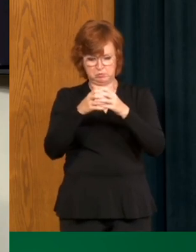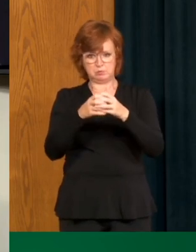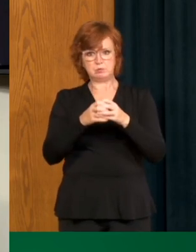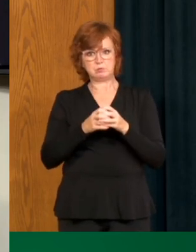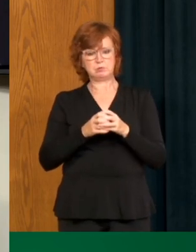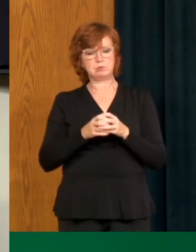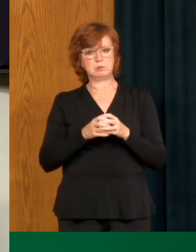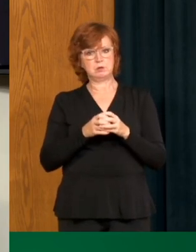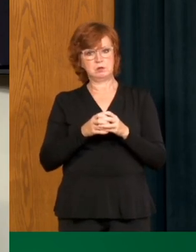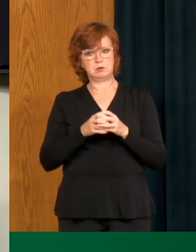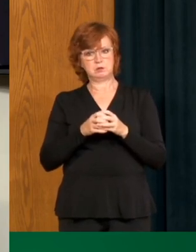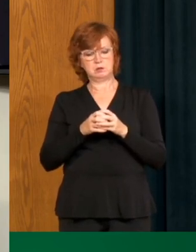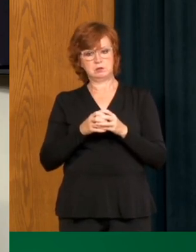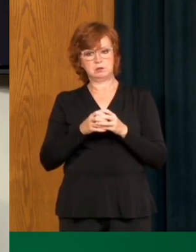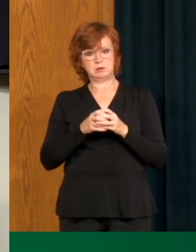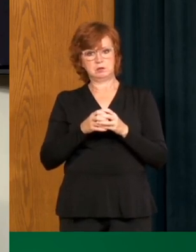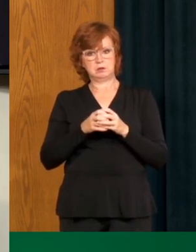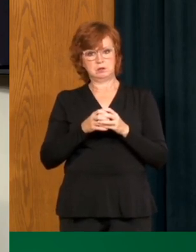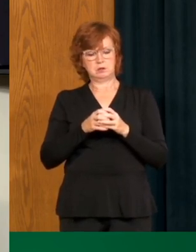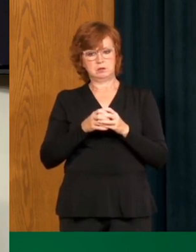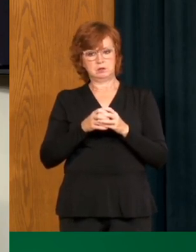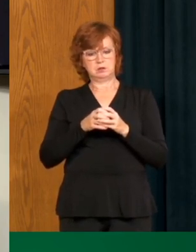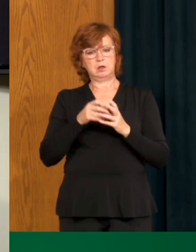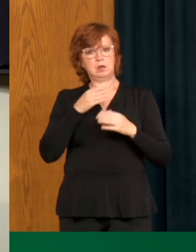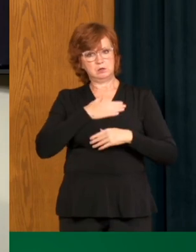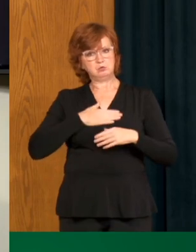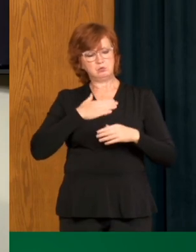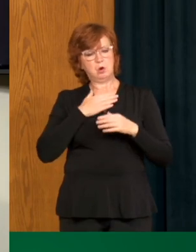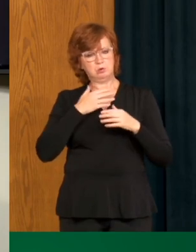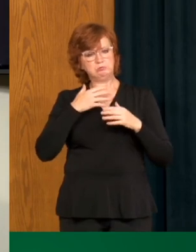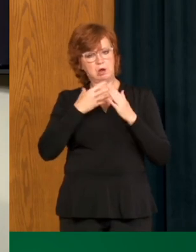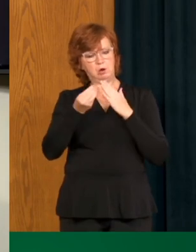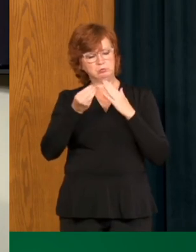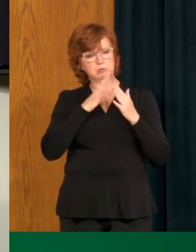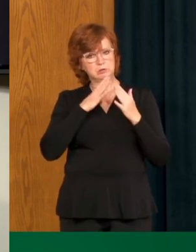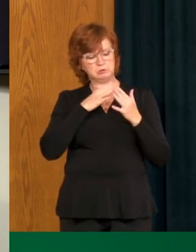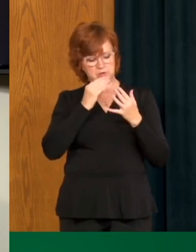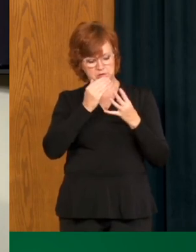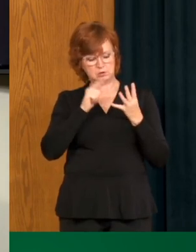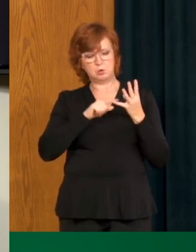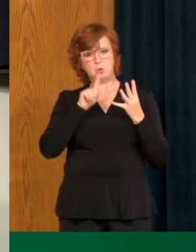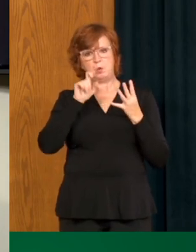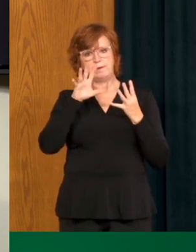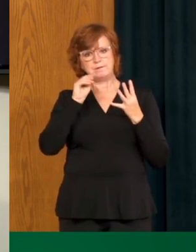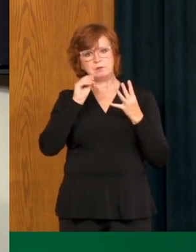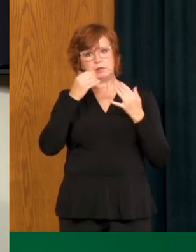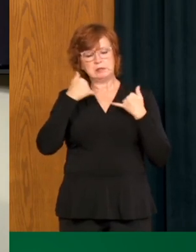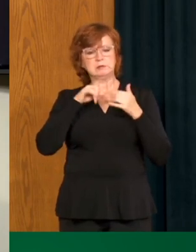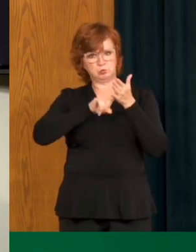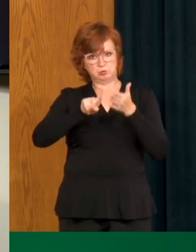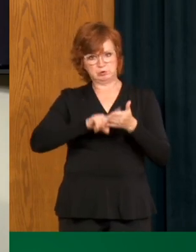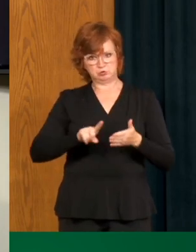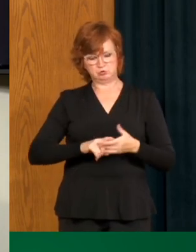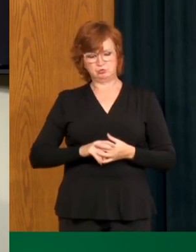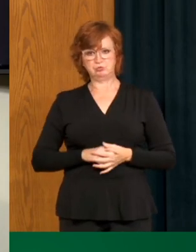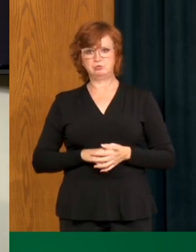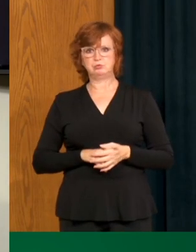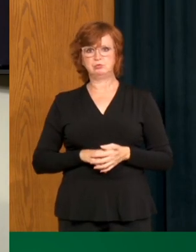the allowed businesses. A further 150-hour investigation by local public health.